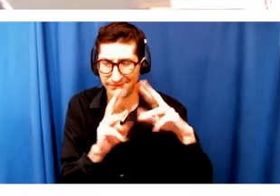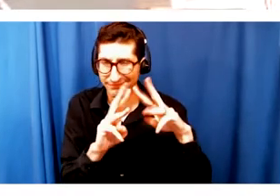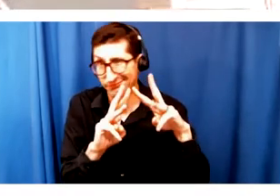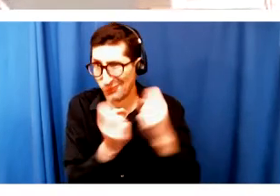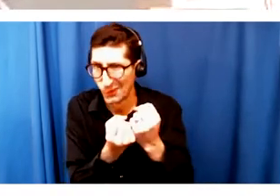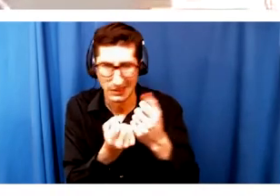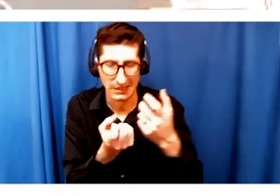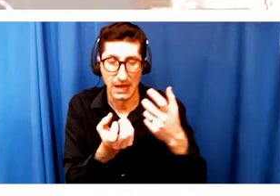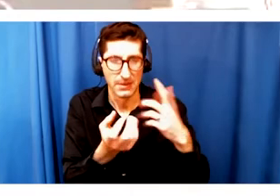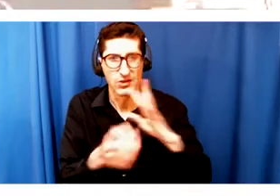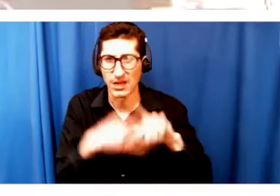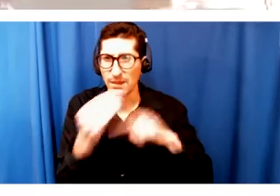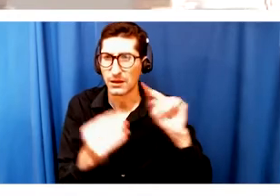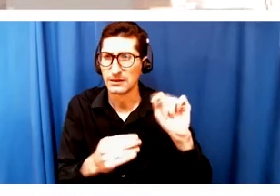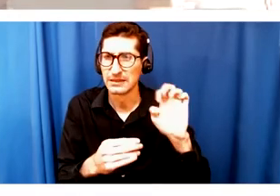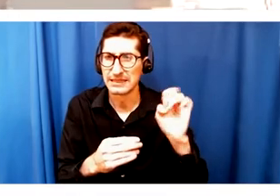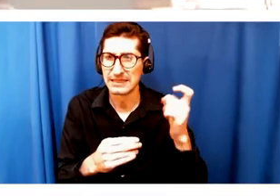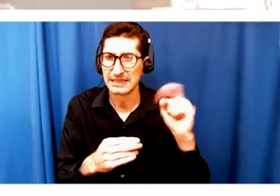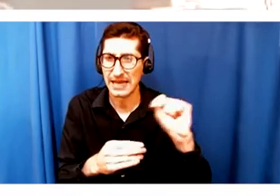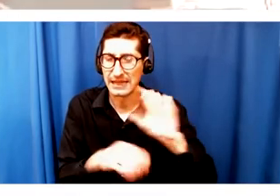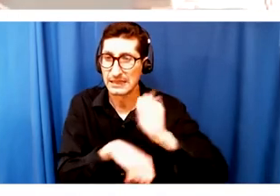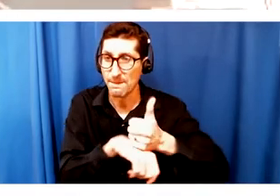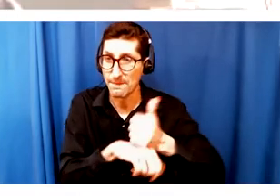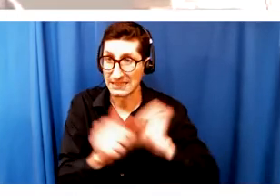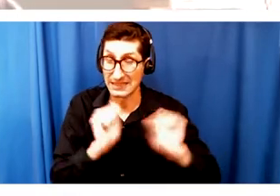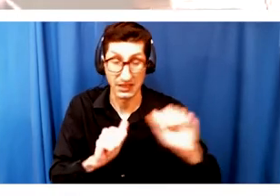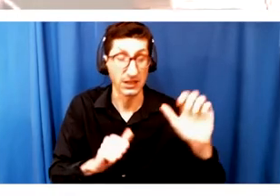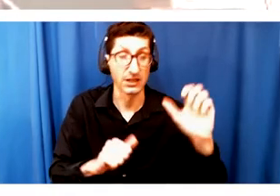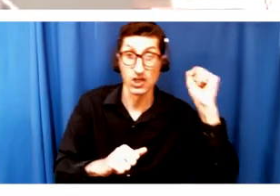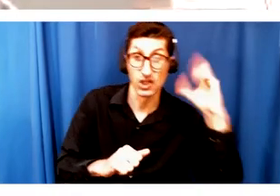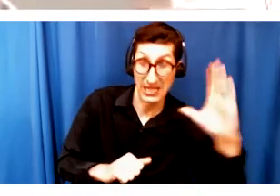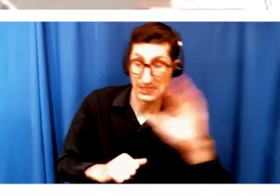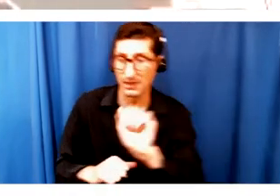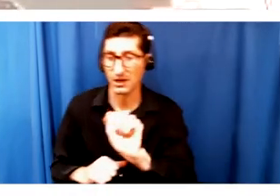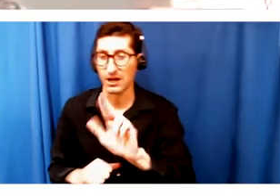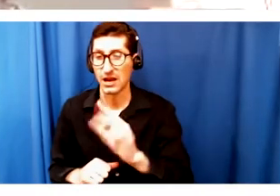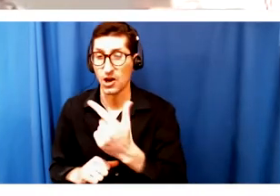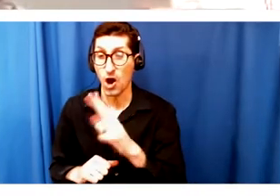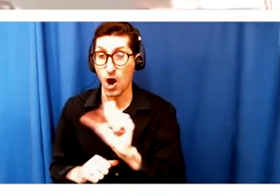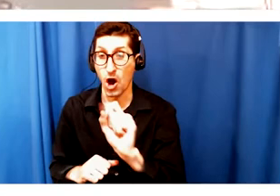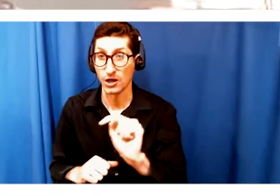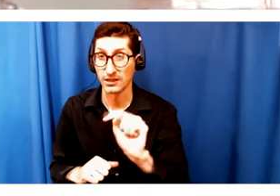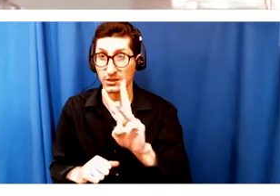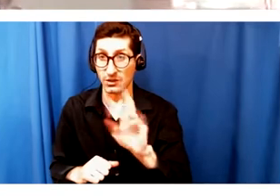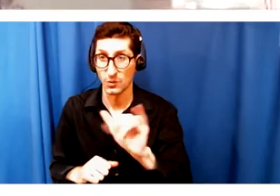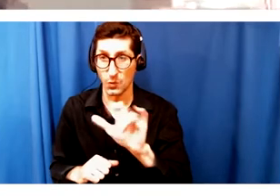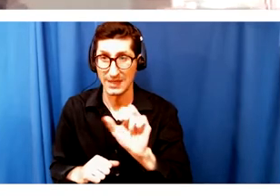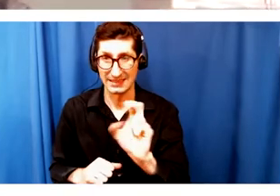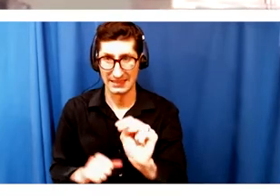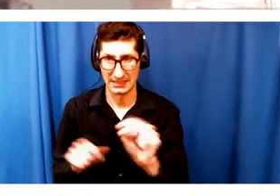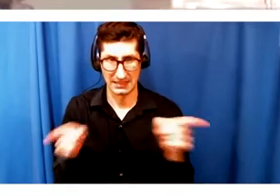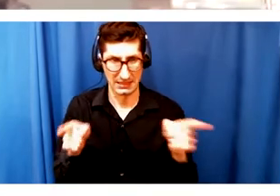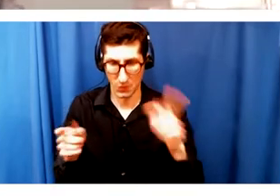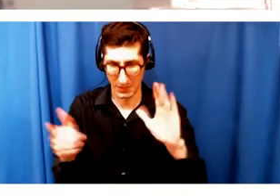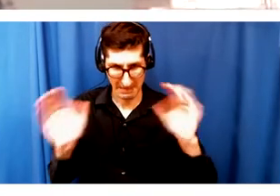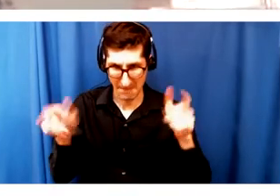comparing the works of William Shakespeare with August Wilson and how do folks